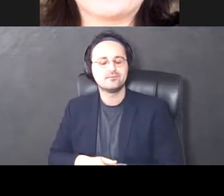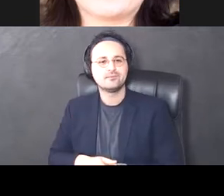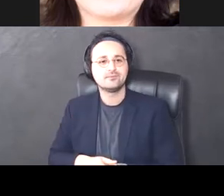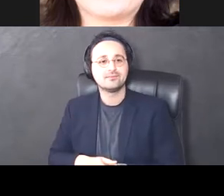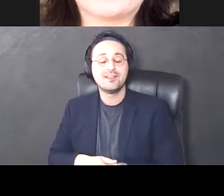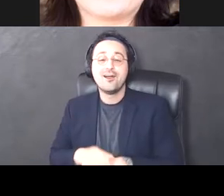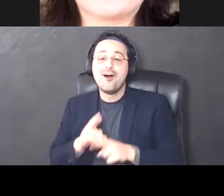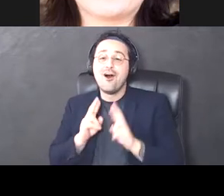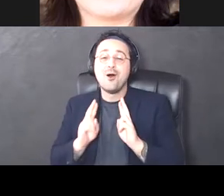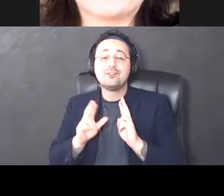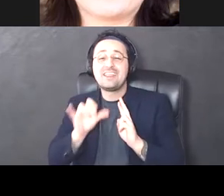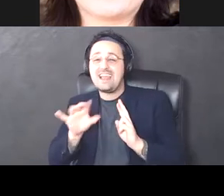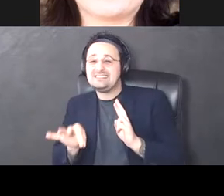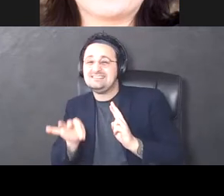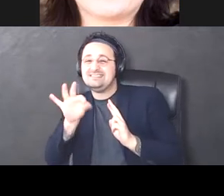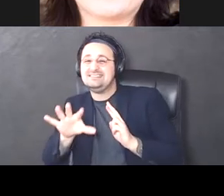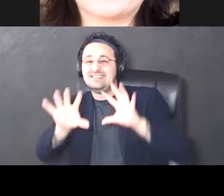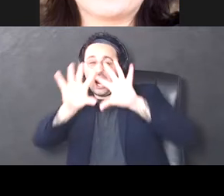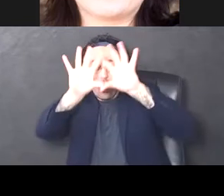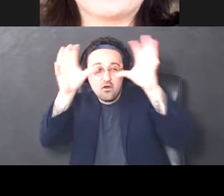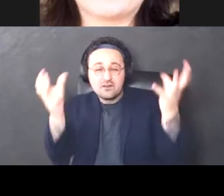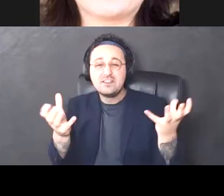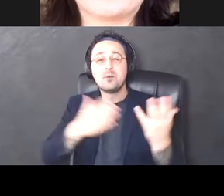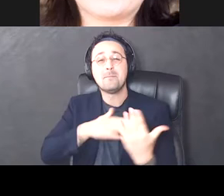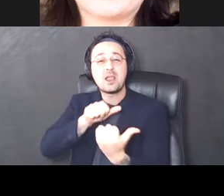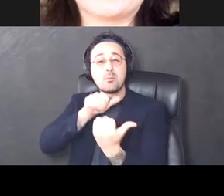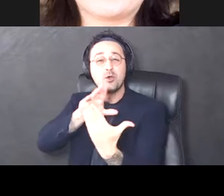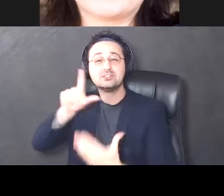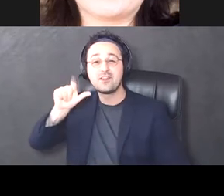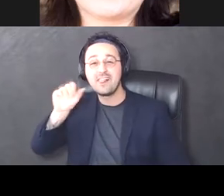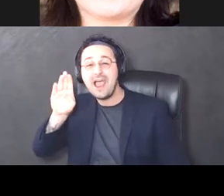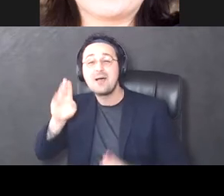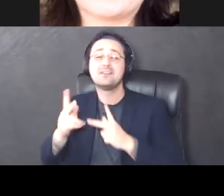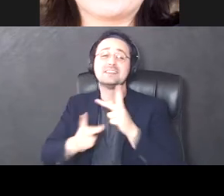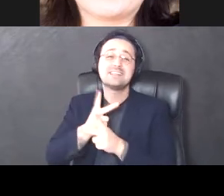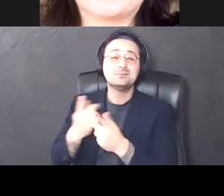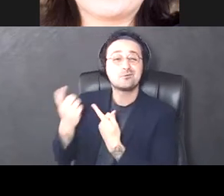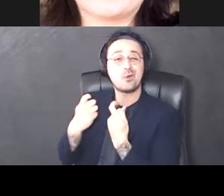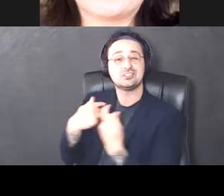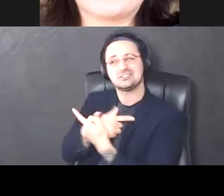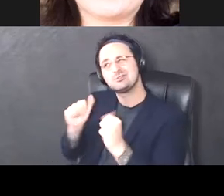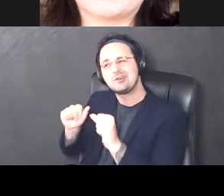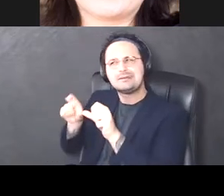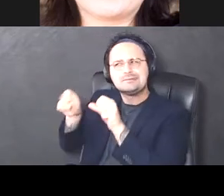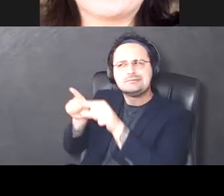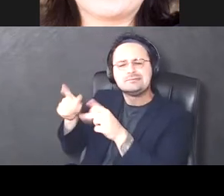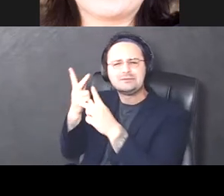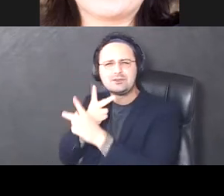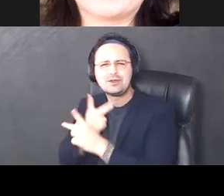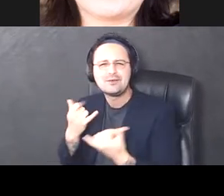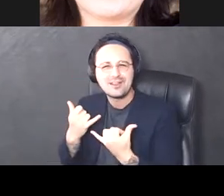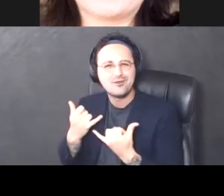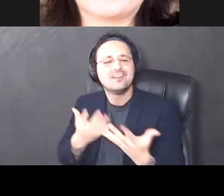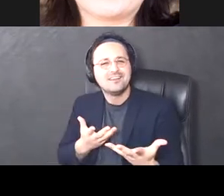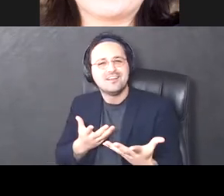I hope that kind of gives you an overview of sort of the approaches my lab uses and the types of questions we're trying to get at. Um, I would say, you know,